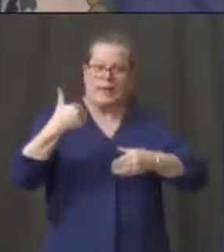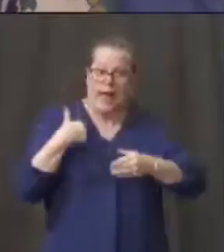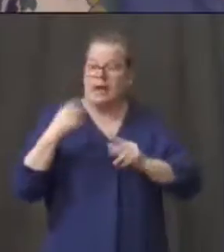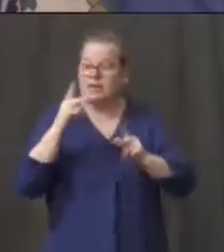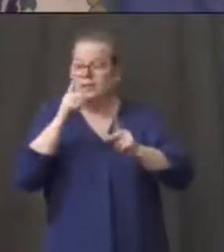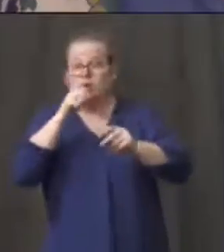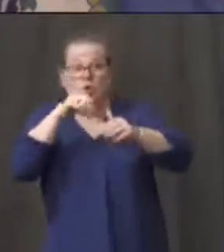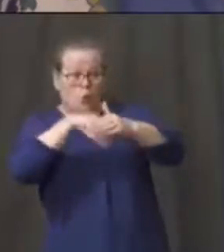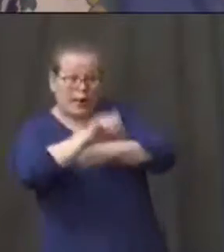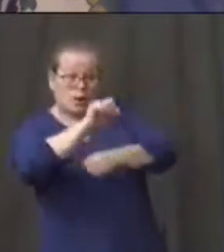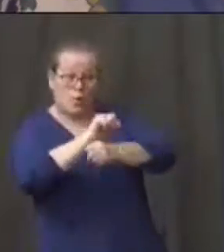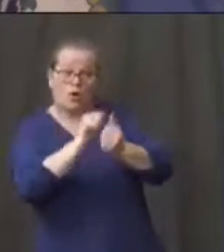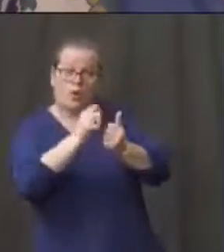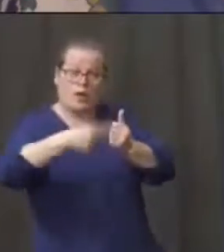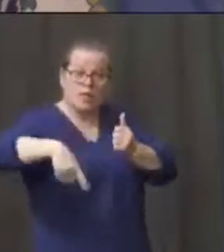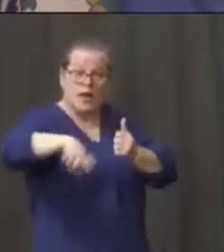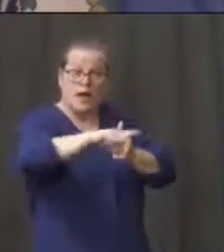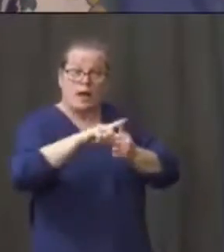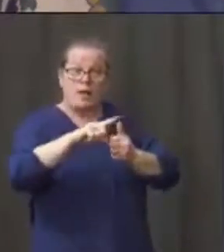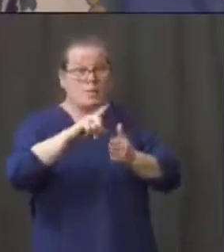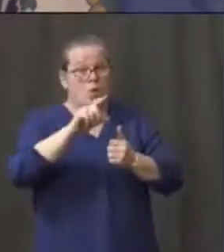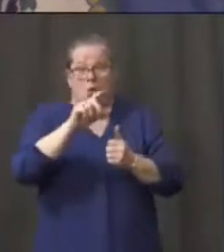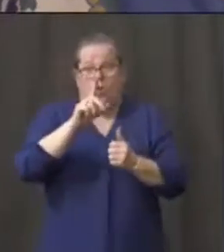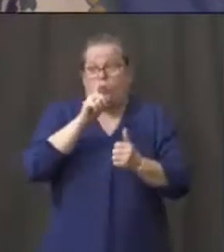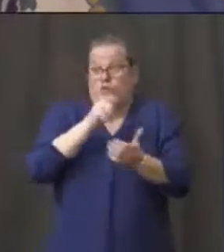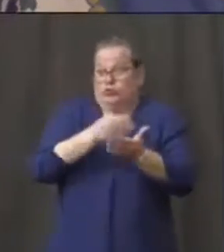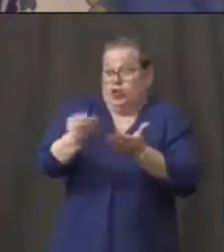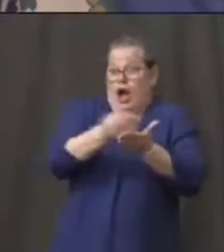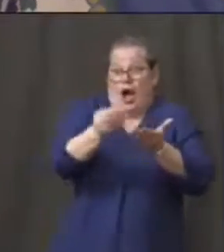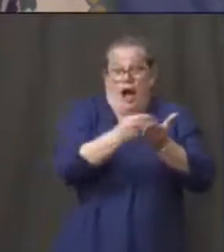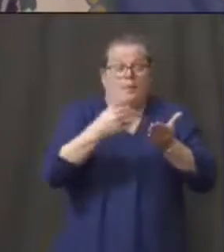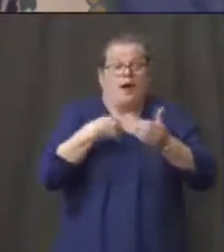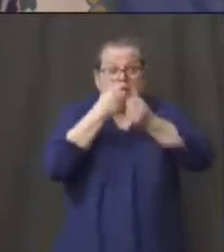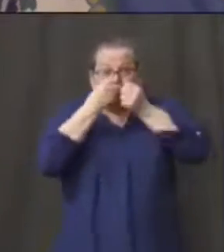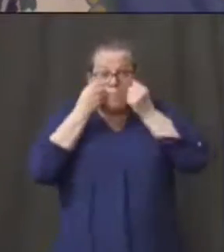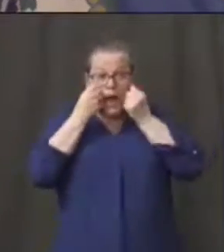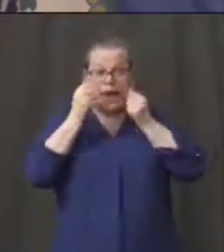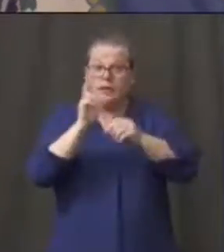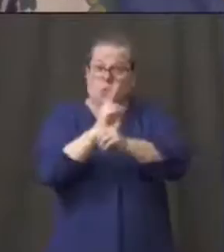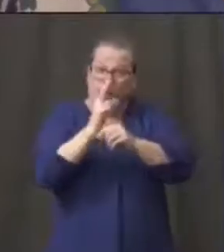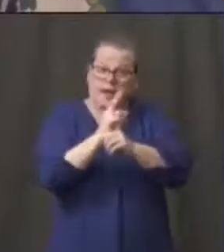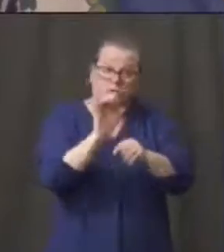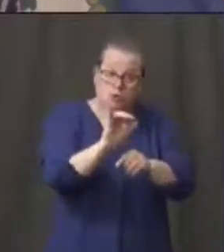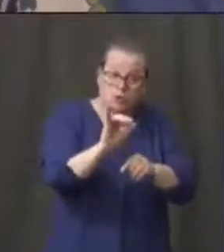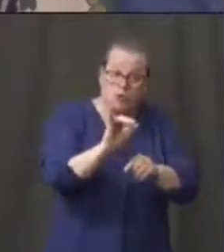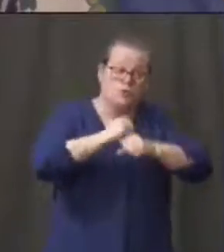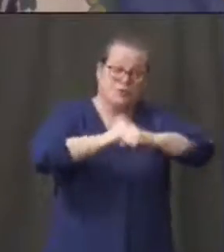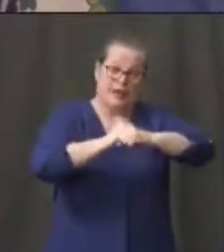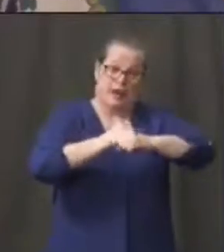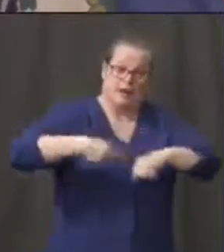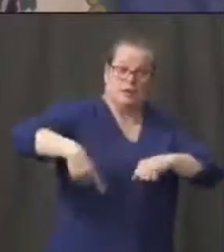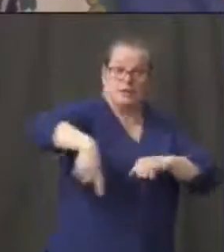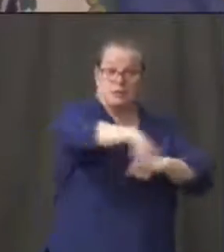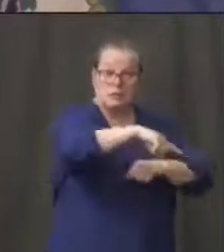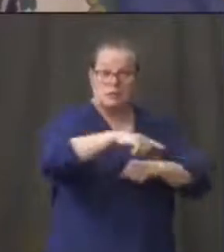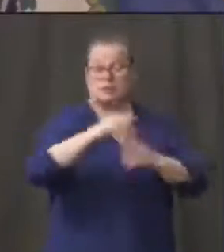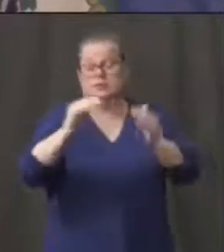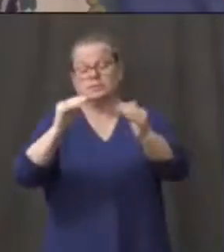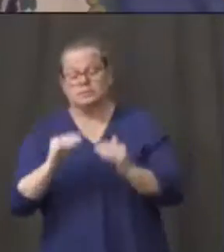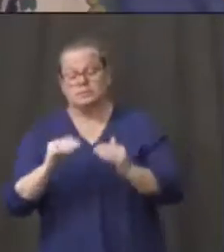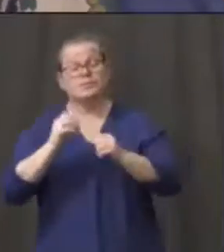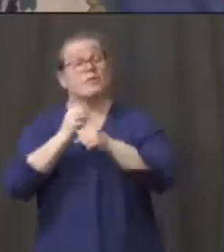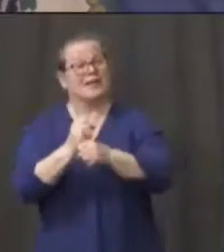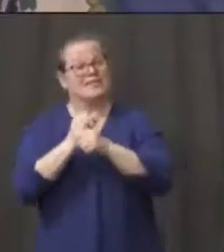or buying from them have a mask as well, so we have some protection there. I think about our manufacturing. You know, those are big, enormous